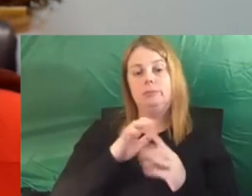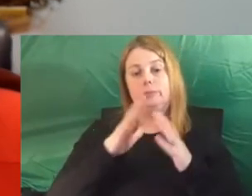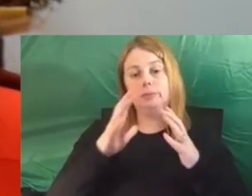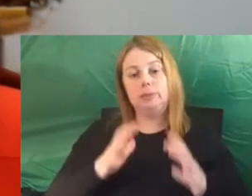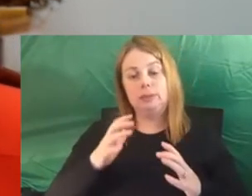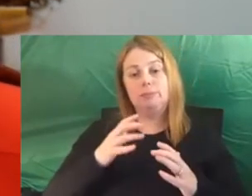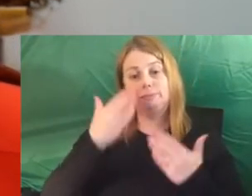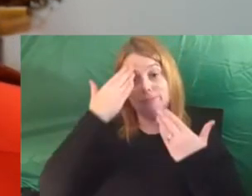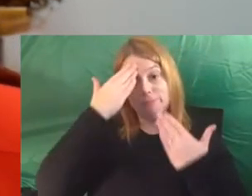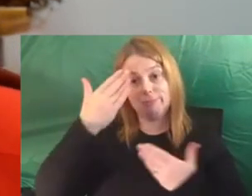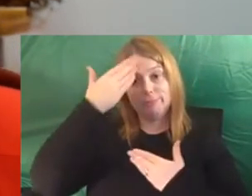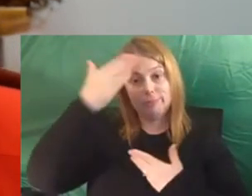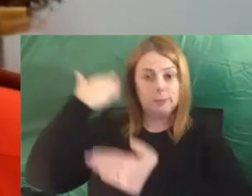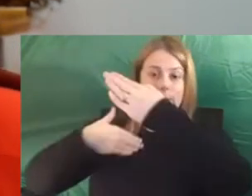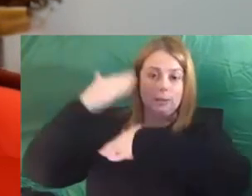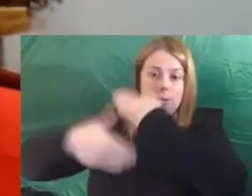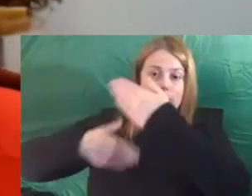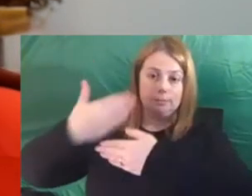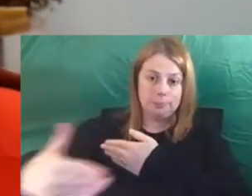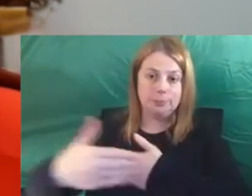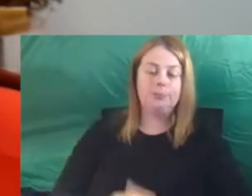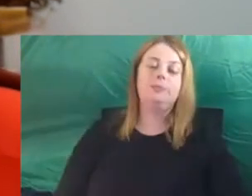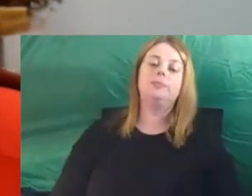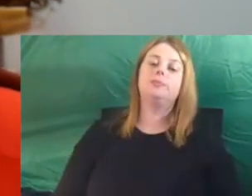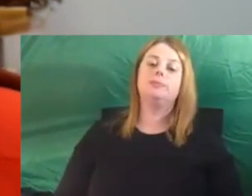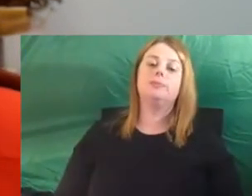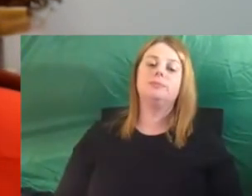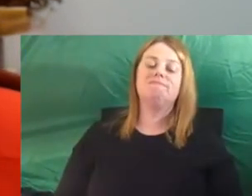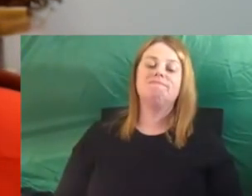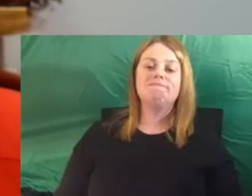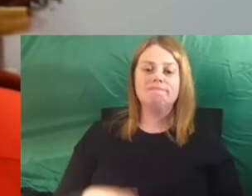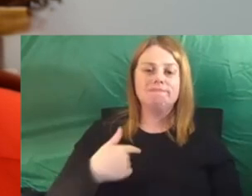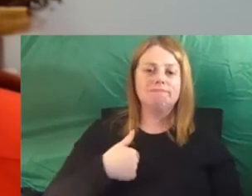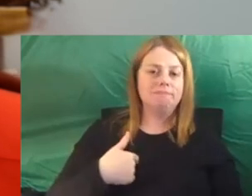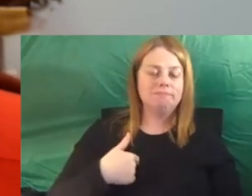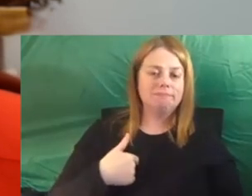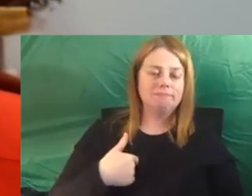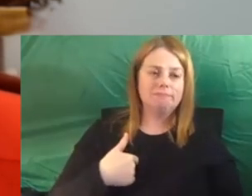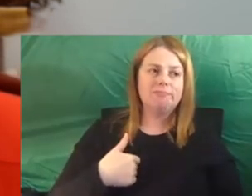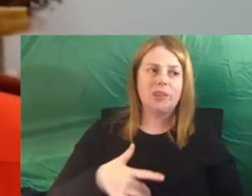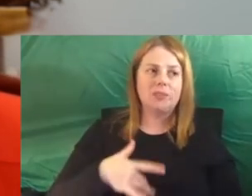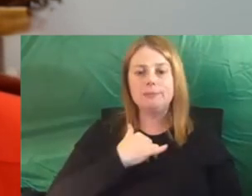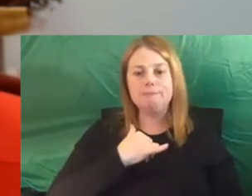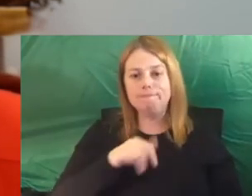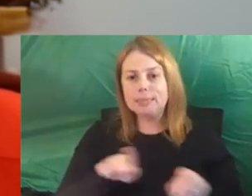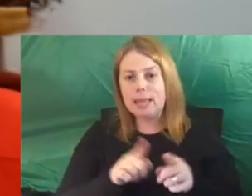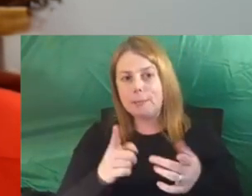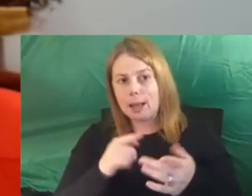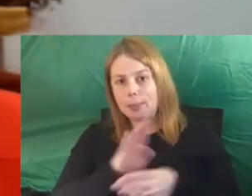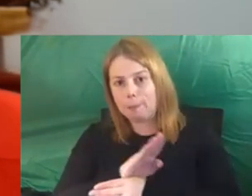emerging. I really echo the sentiments of the fellow panelists. My story into the journey